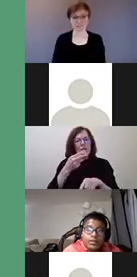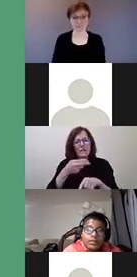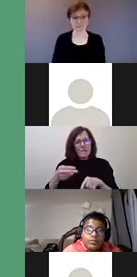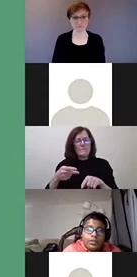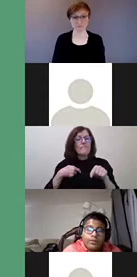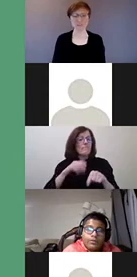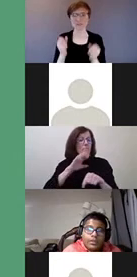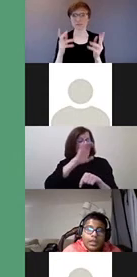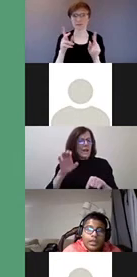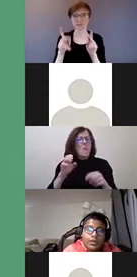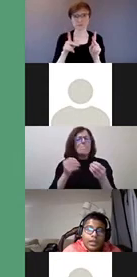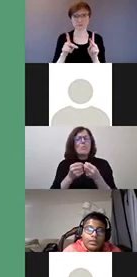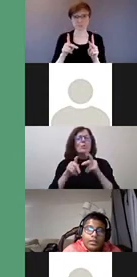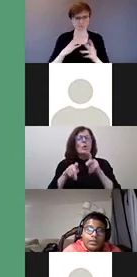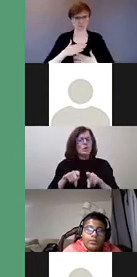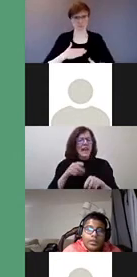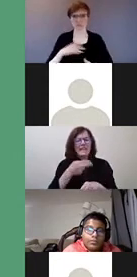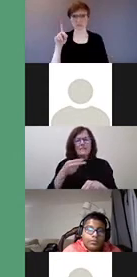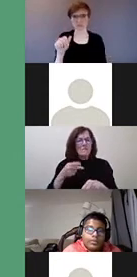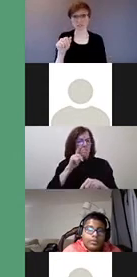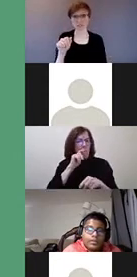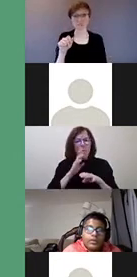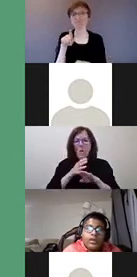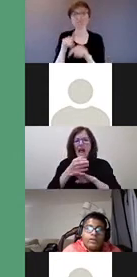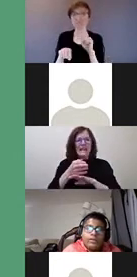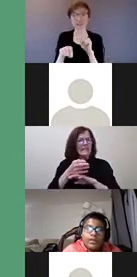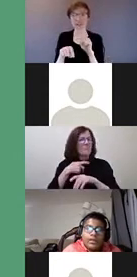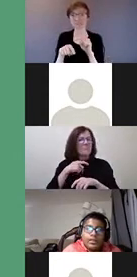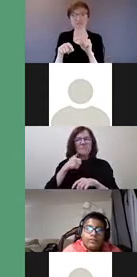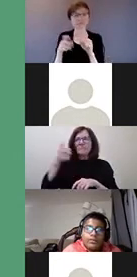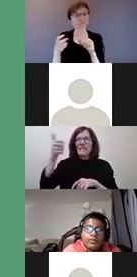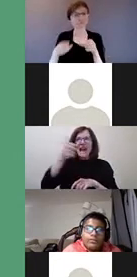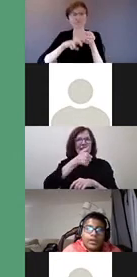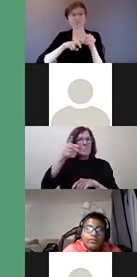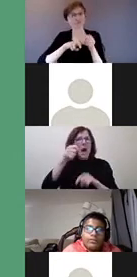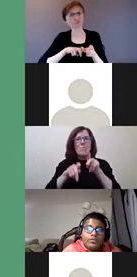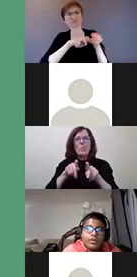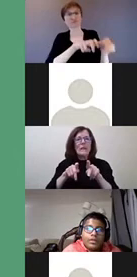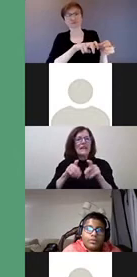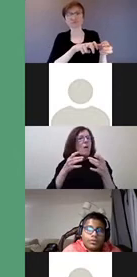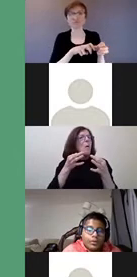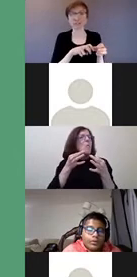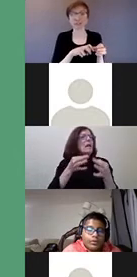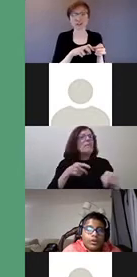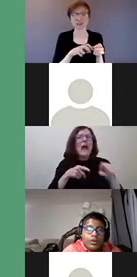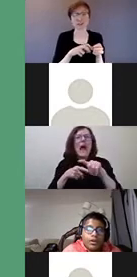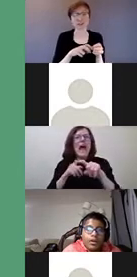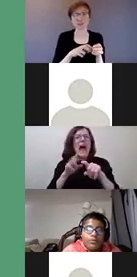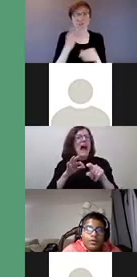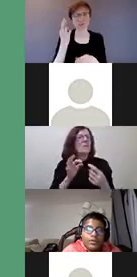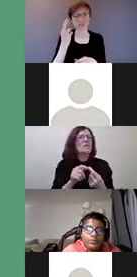physically disabled individuals cannot access conventional public transit for an extensive period of time due to our exceptional weather,